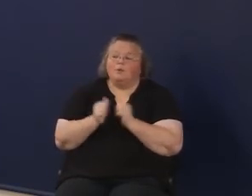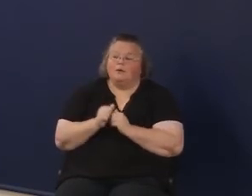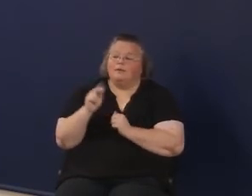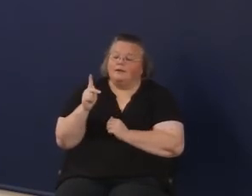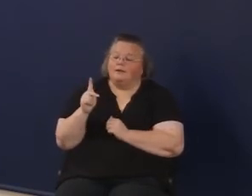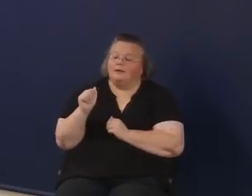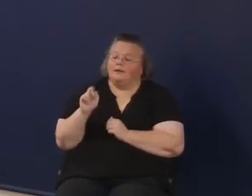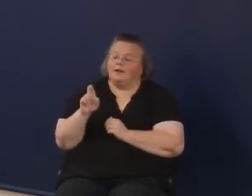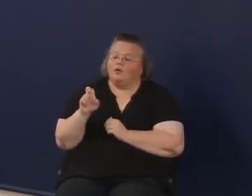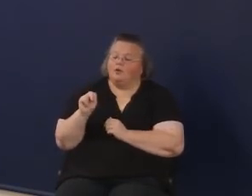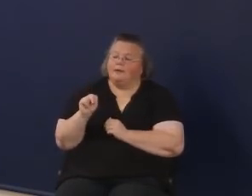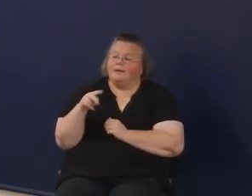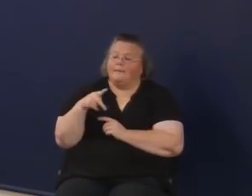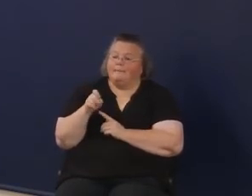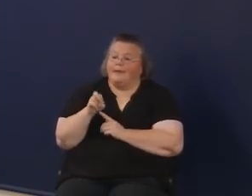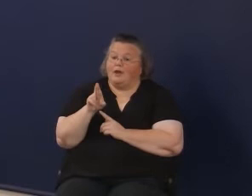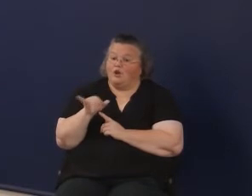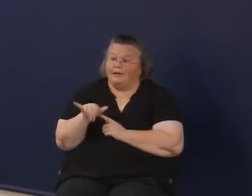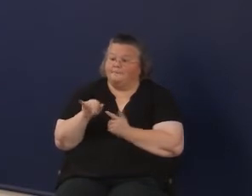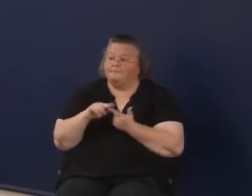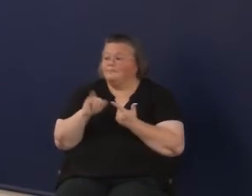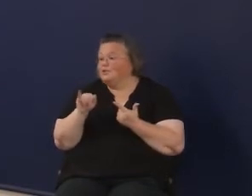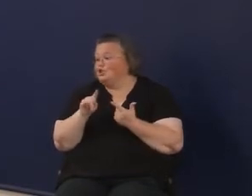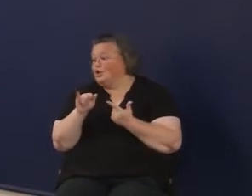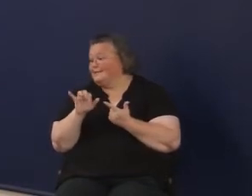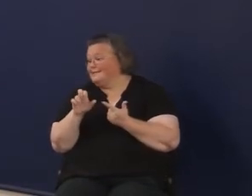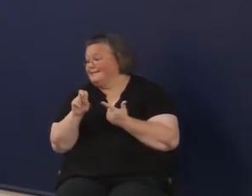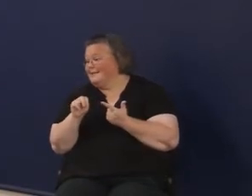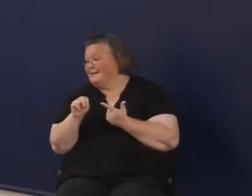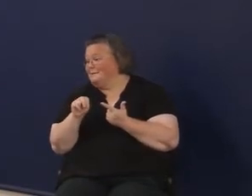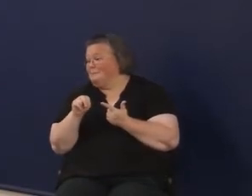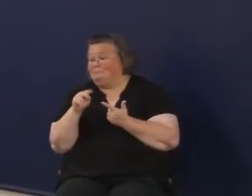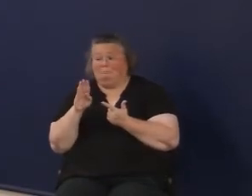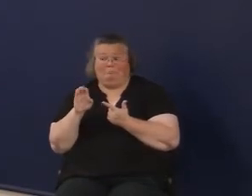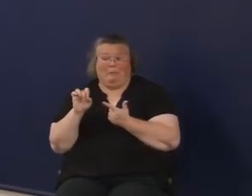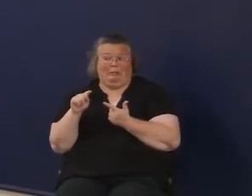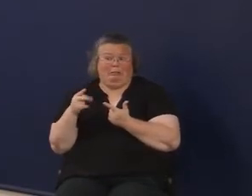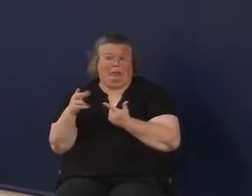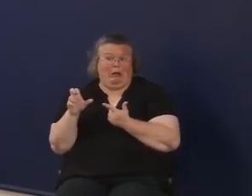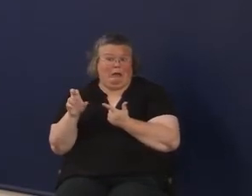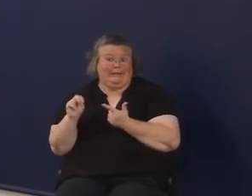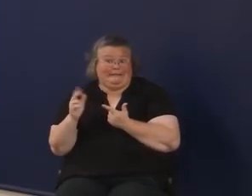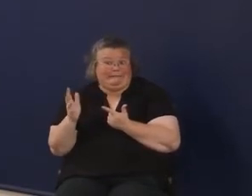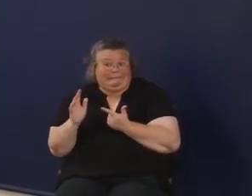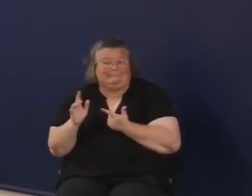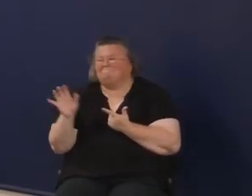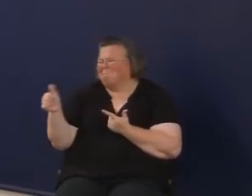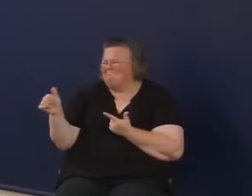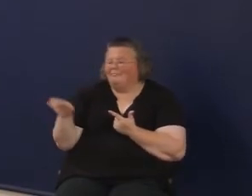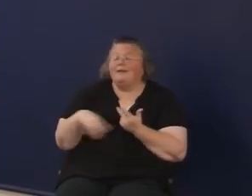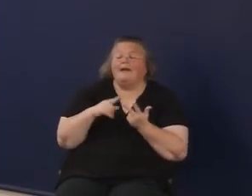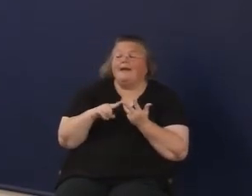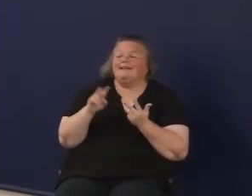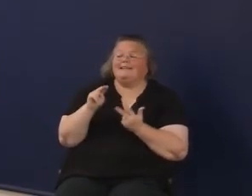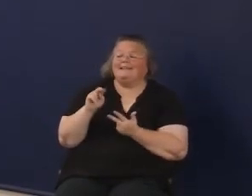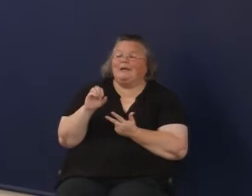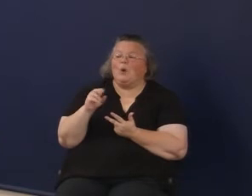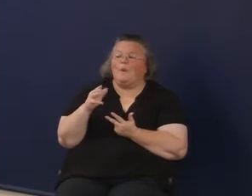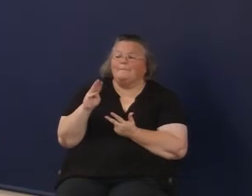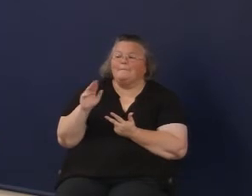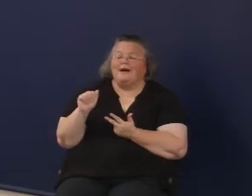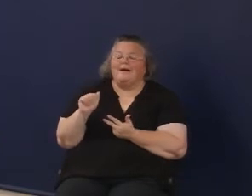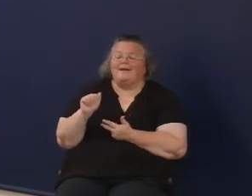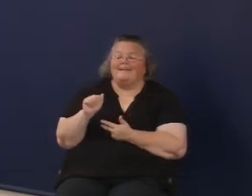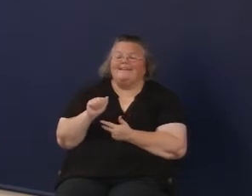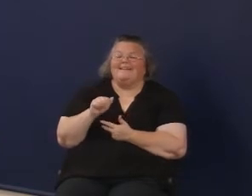Perry, Justin Bathon, and Neoma Higgins-Flores.